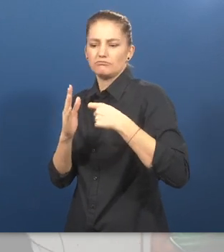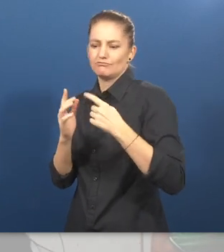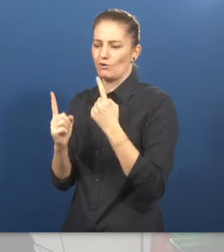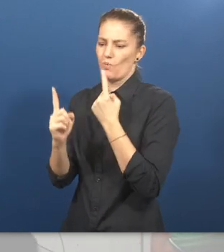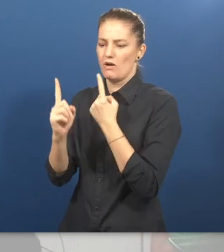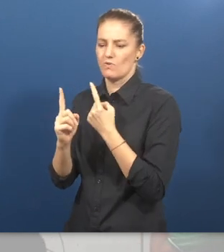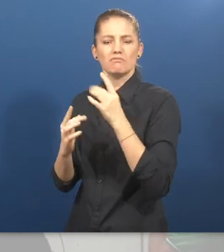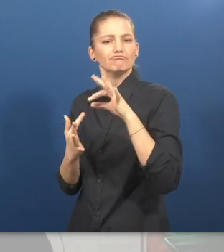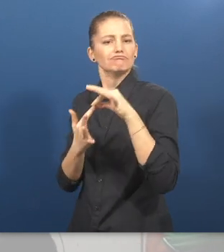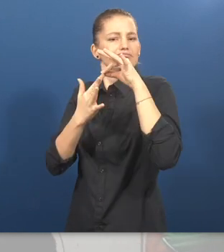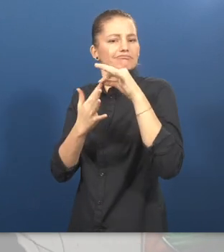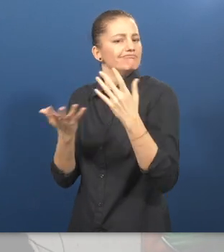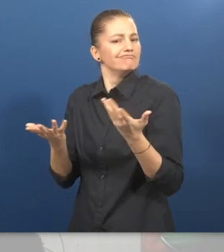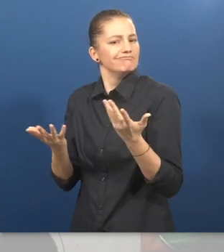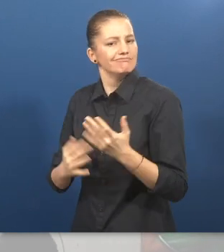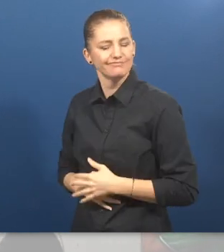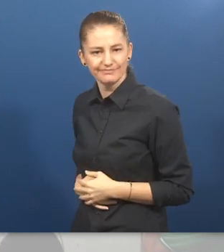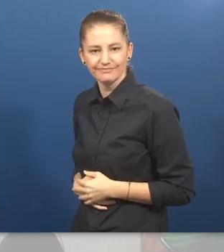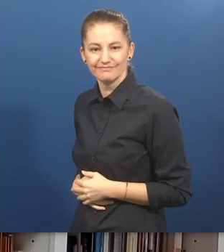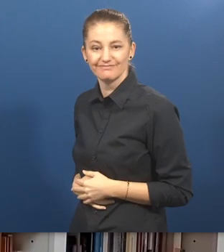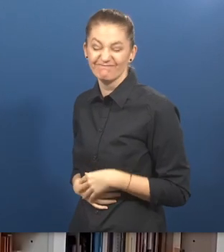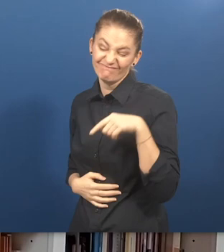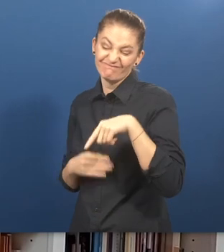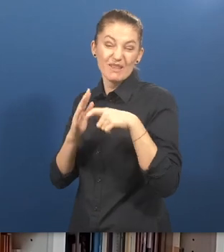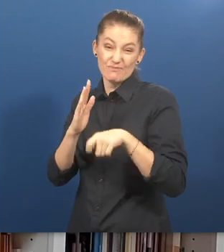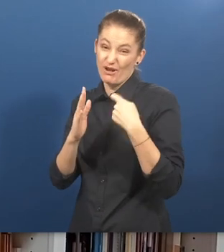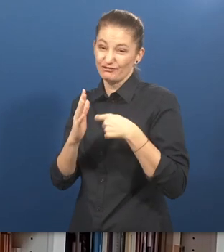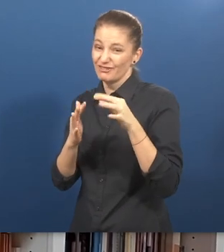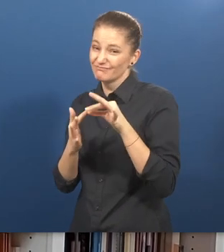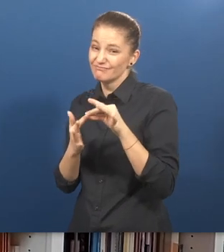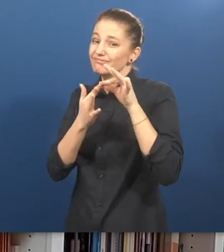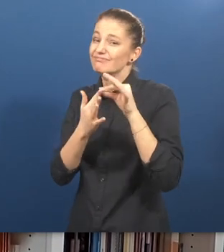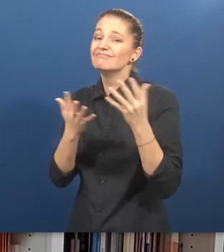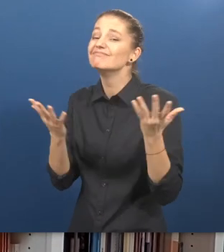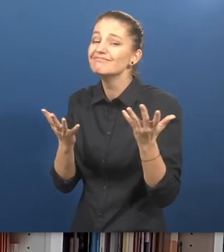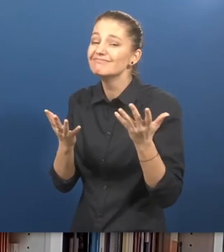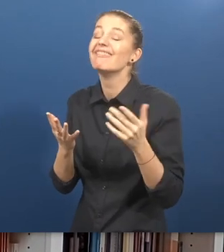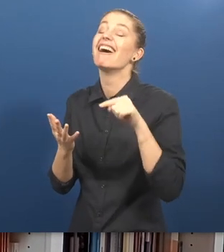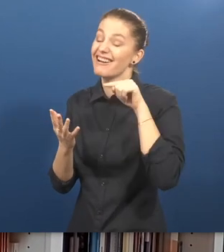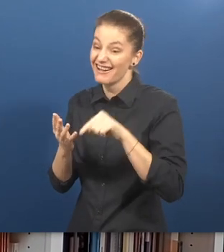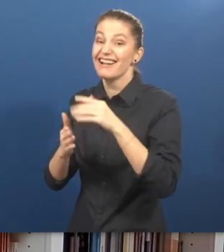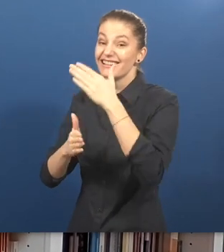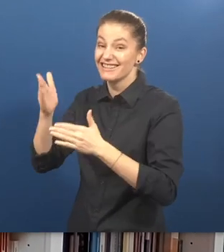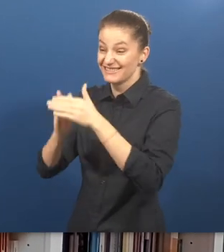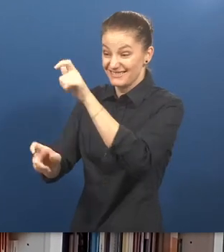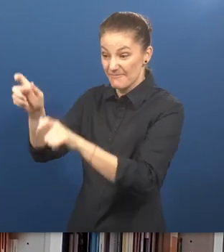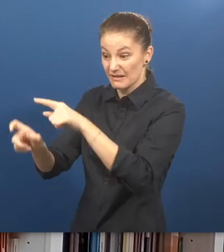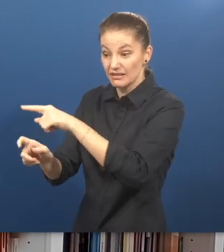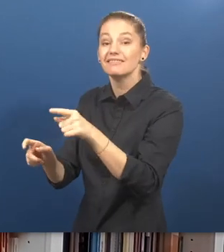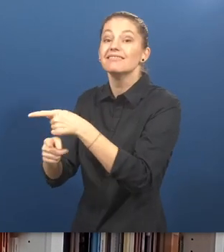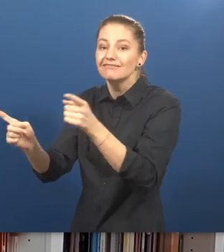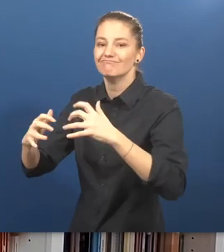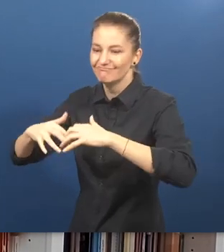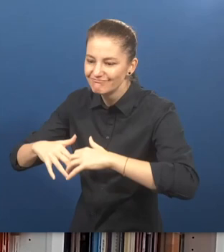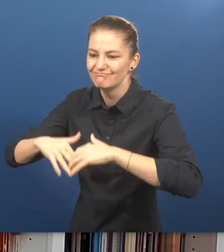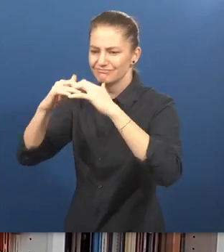People are studying in a room. One on One is unique because it was co-created and tested